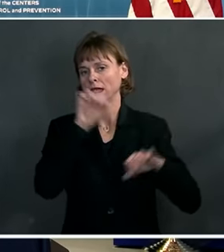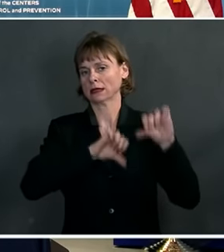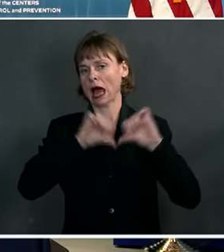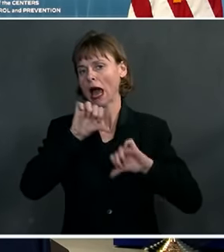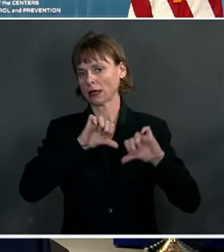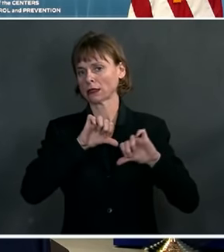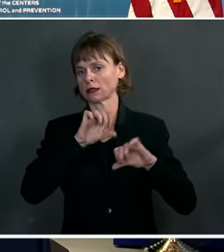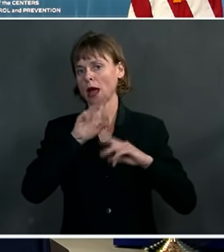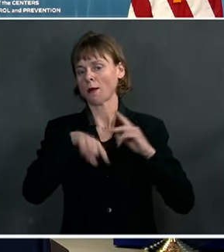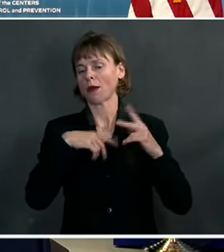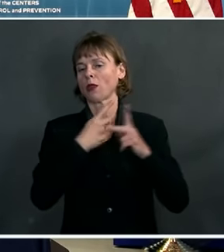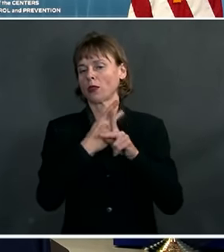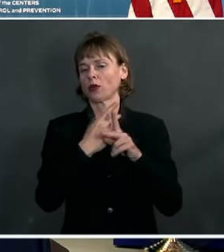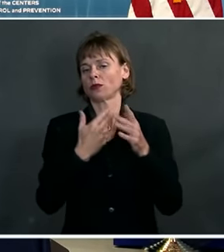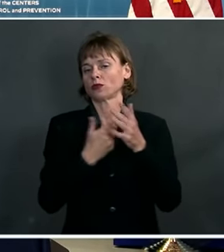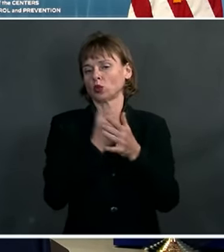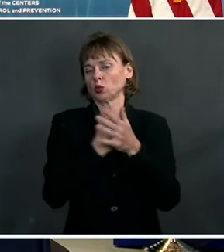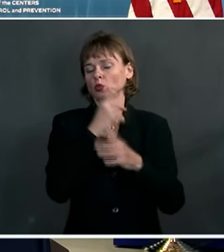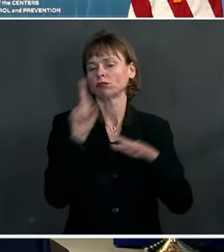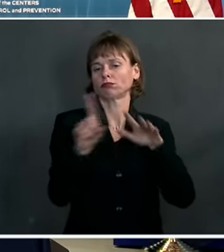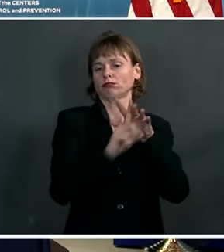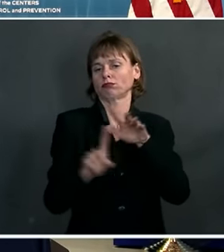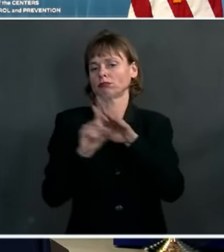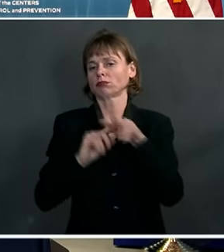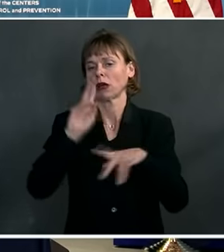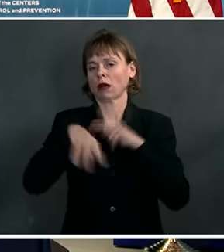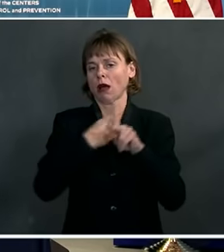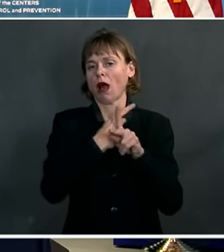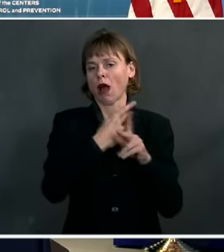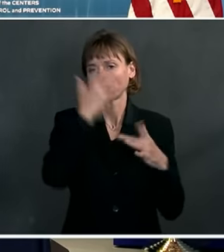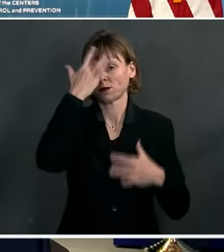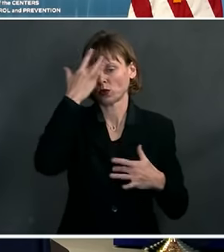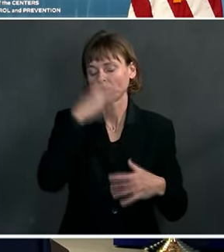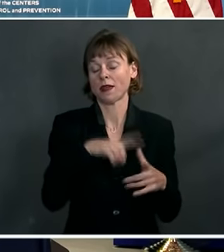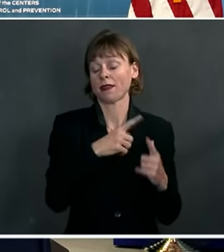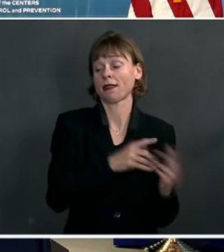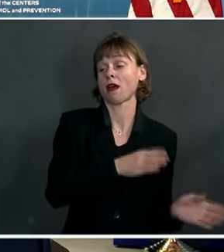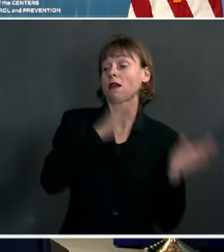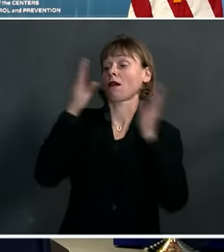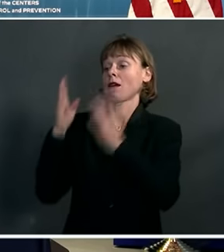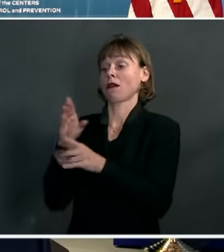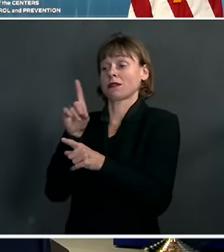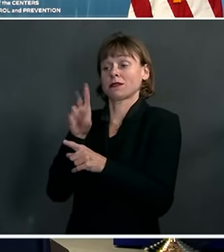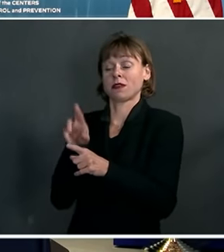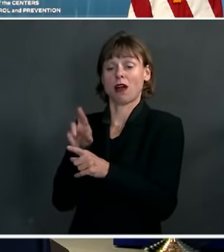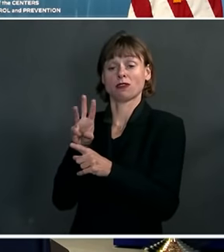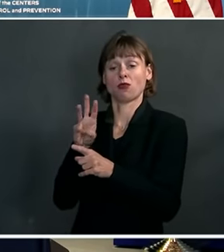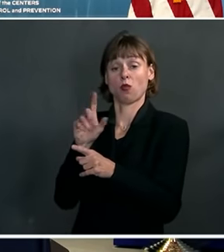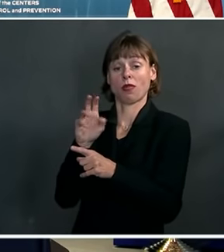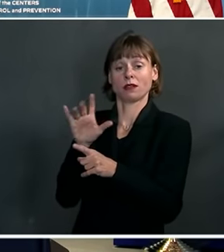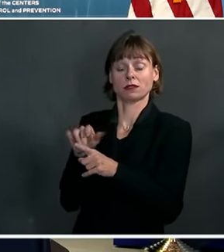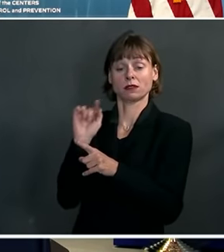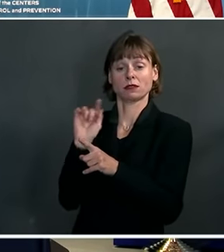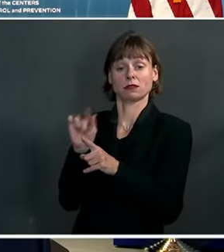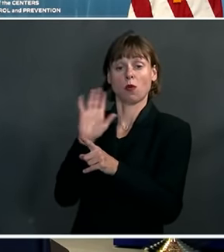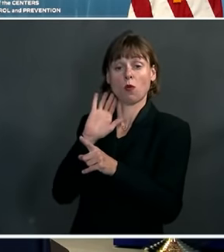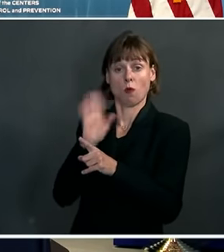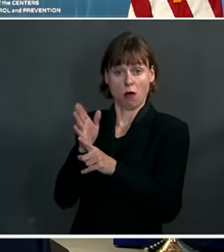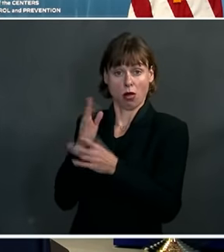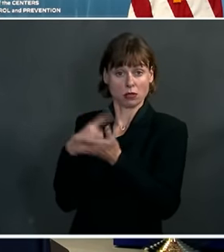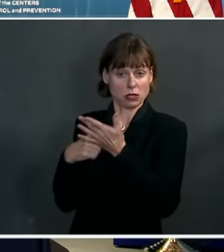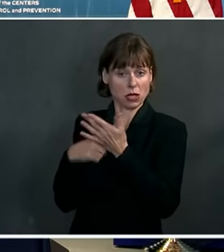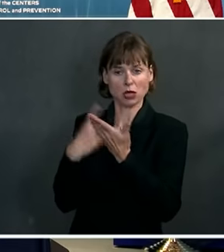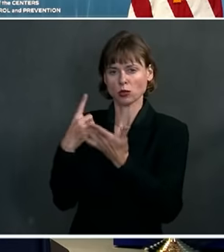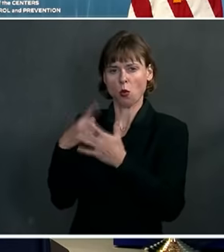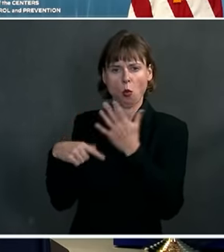is likely to happen or what we know or what we believe. And then to Dr. Walensky after that so she can discuss the actions we're